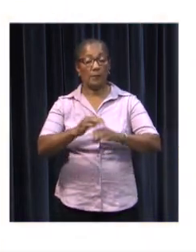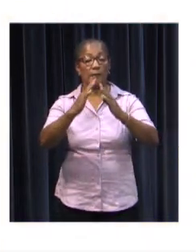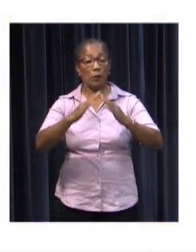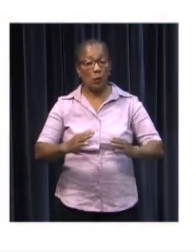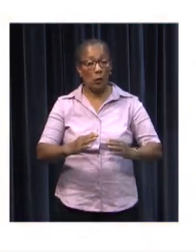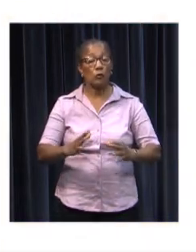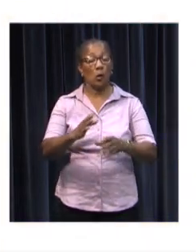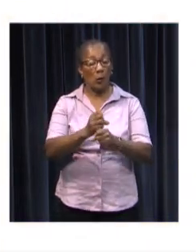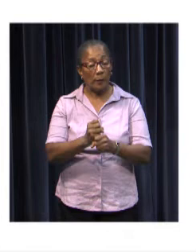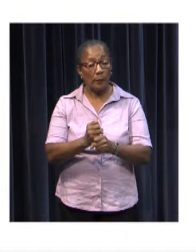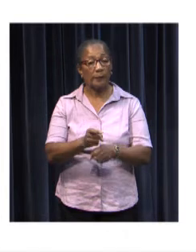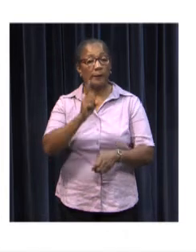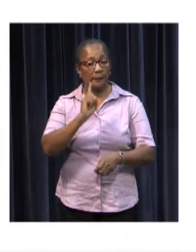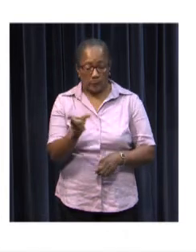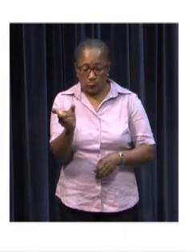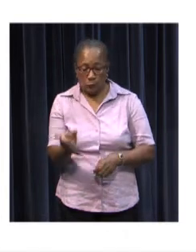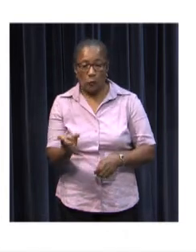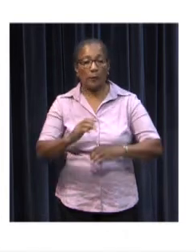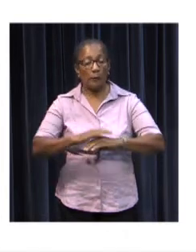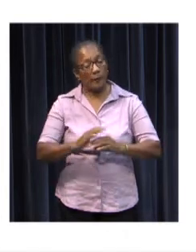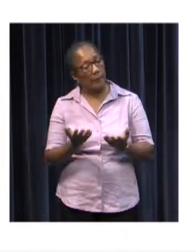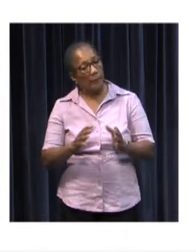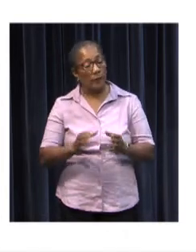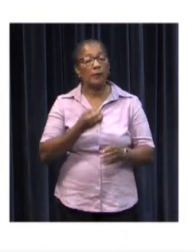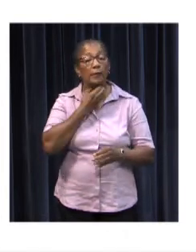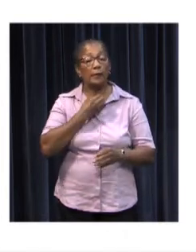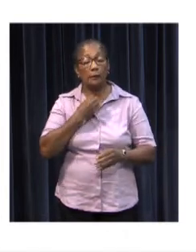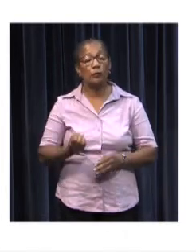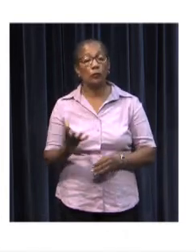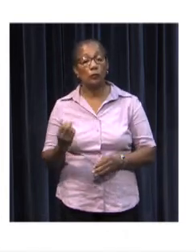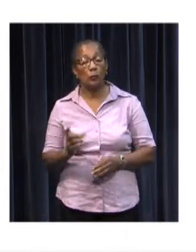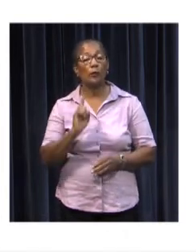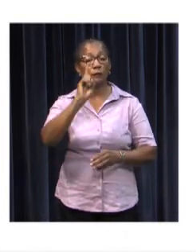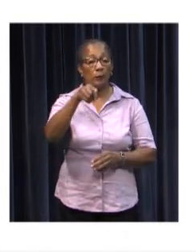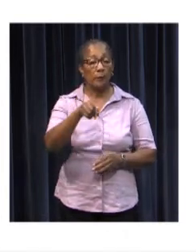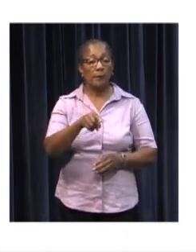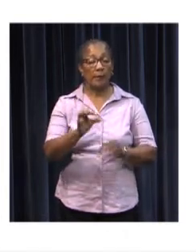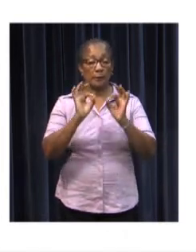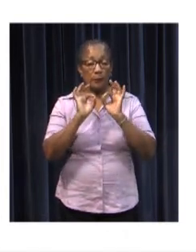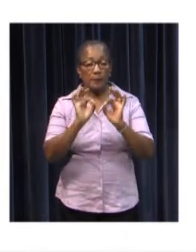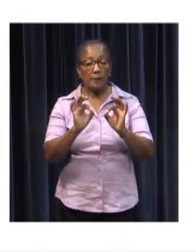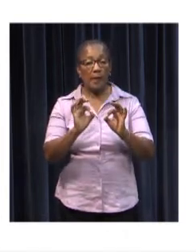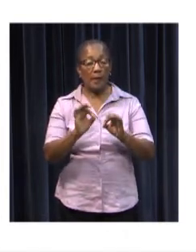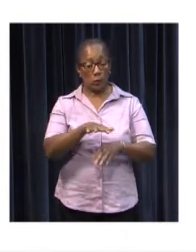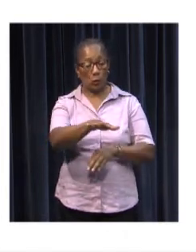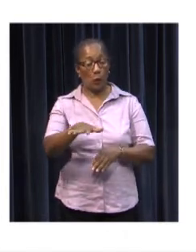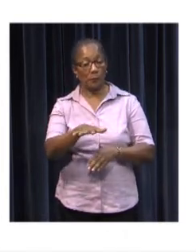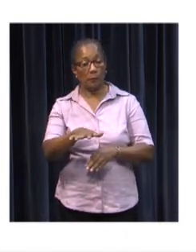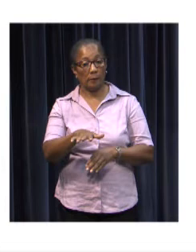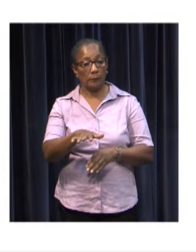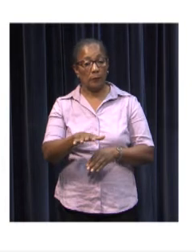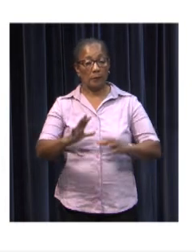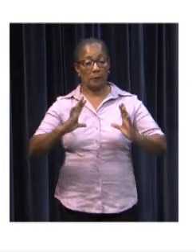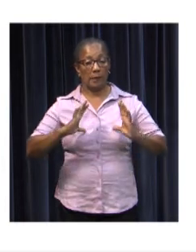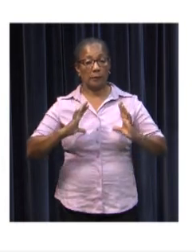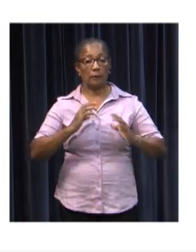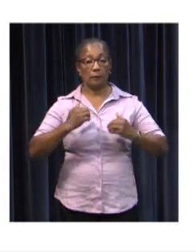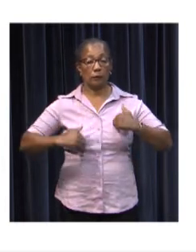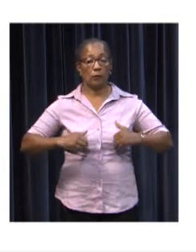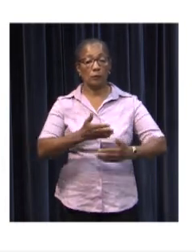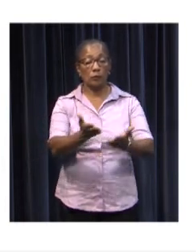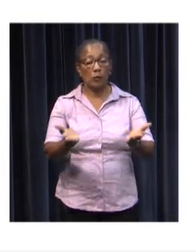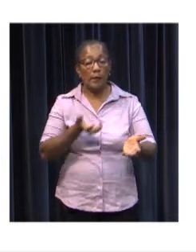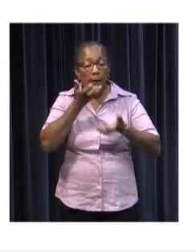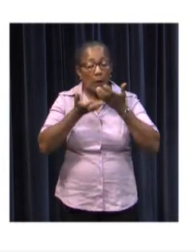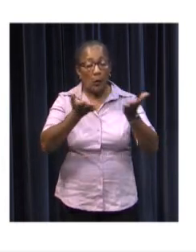flu outpatient clinic. For now, the academic hospital has ensured that persons with any flu symptoms are referred to a